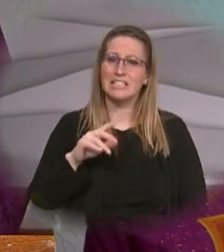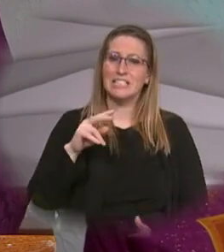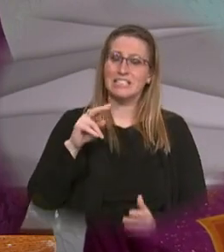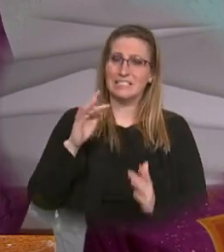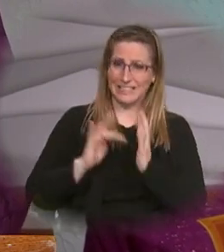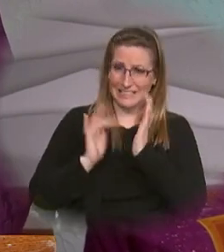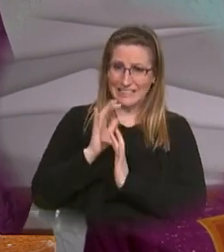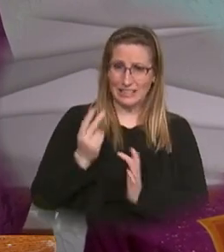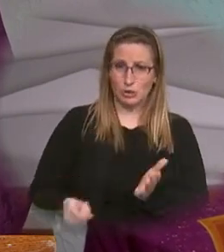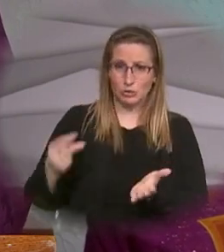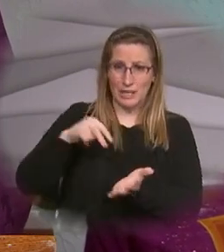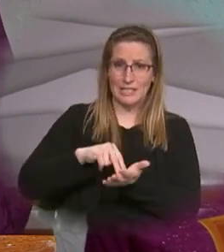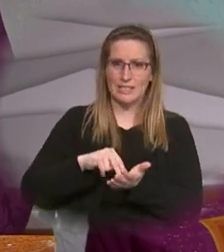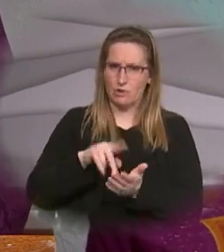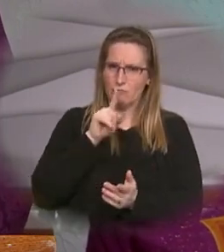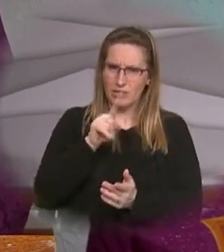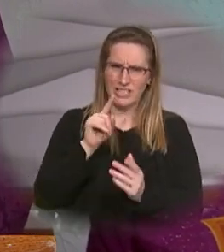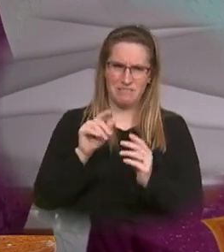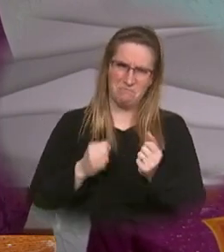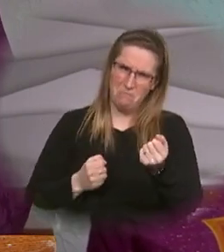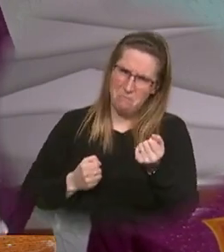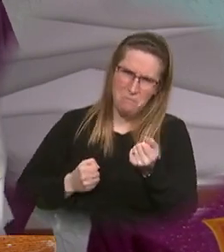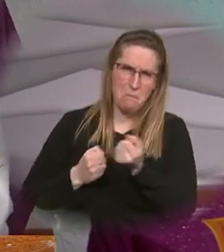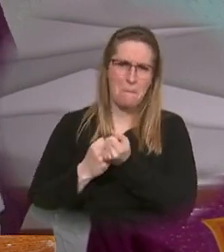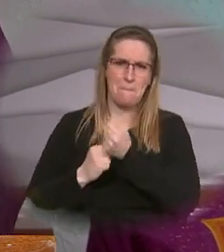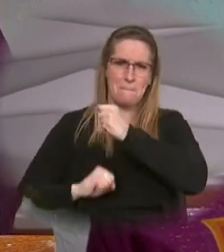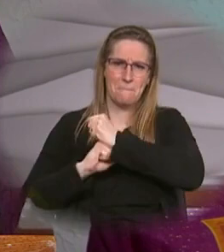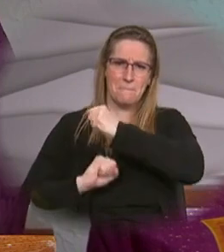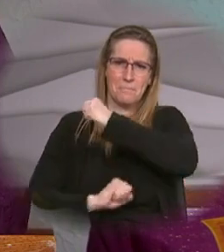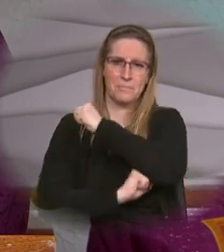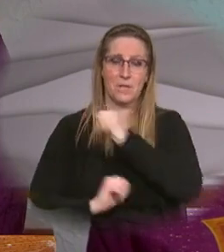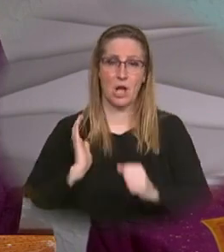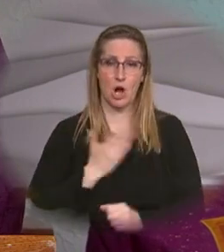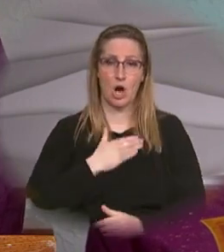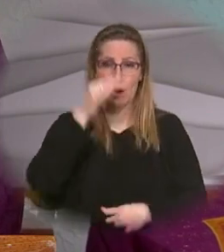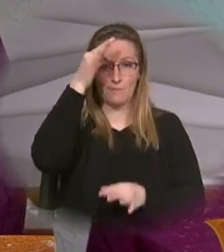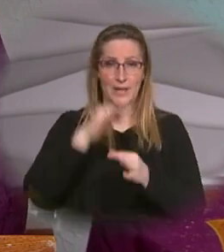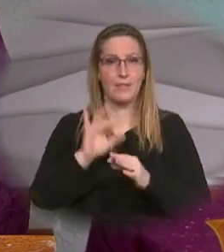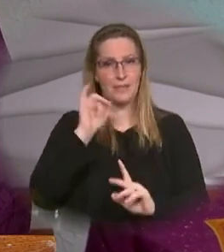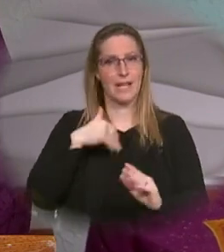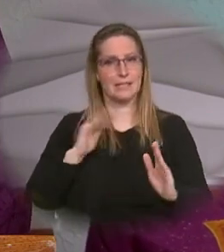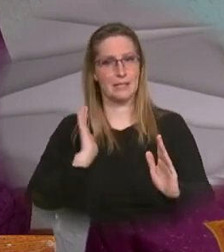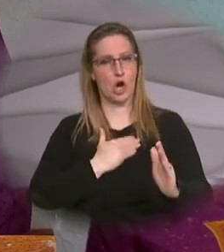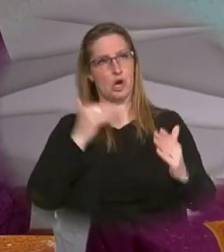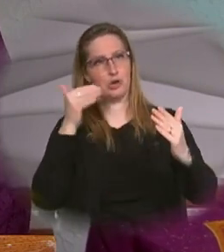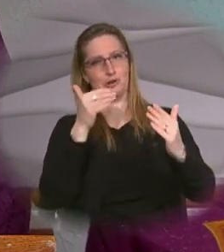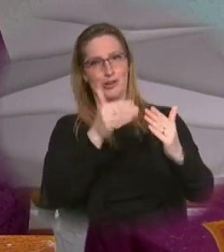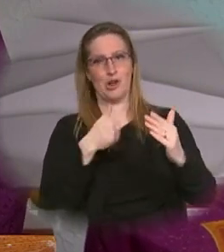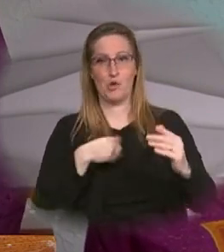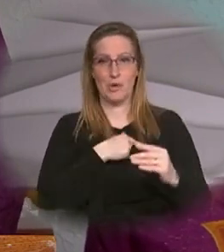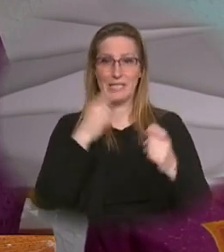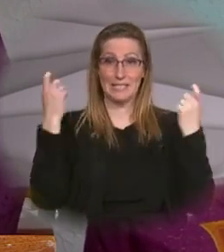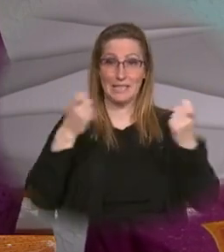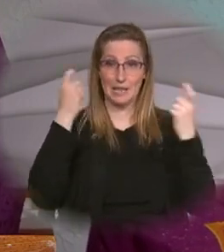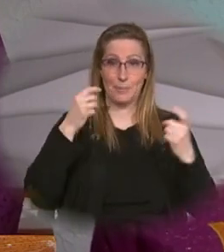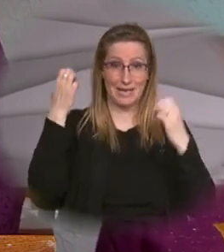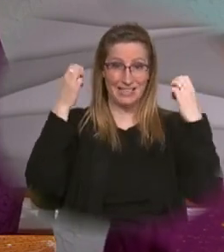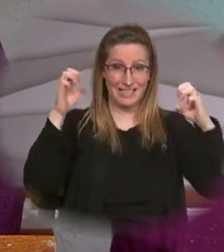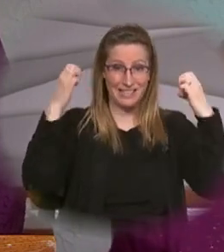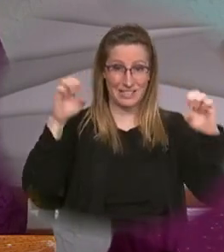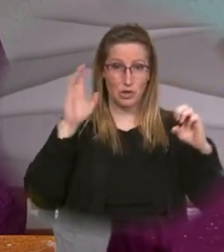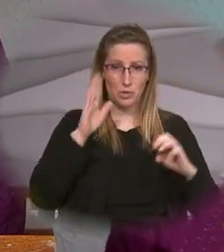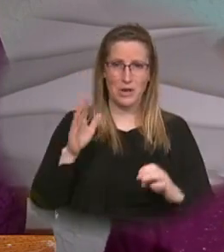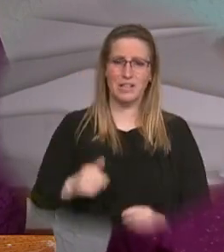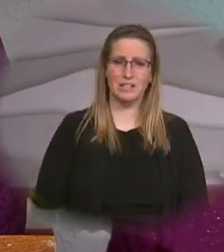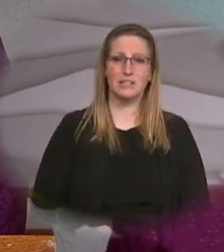from the dead is the very cornerstone of our faith and it's what we're moving towards as we prepare to celebrate Easter this triumph over